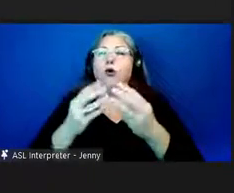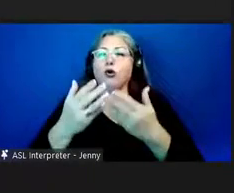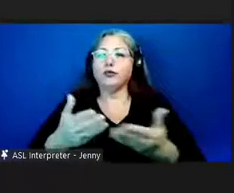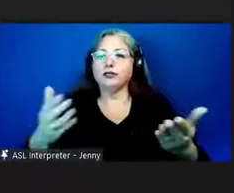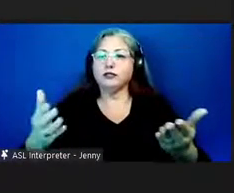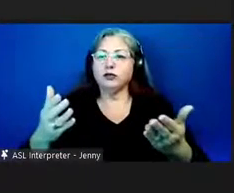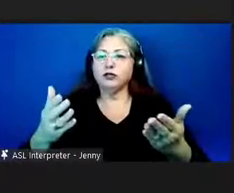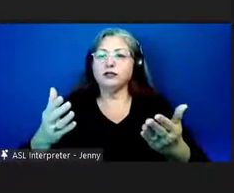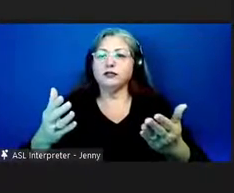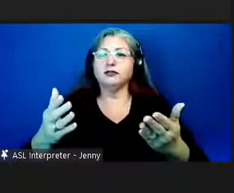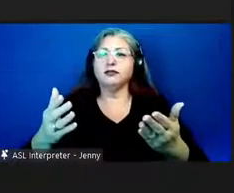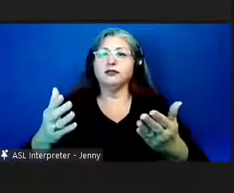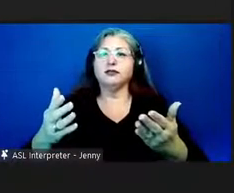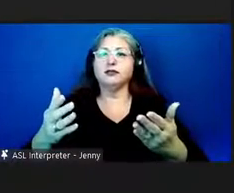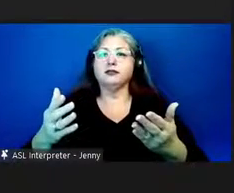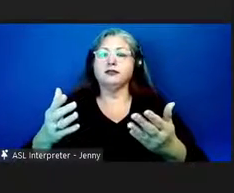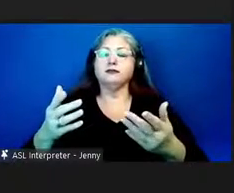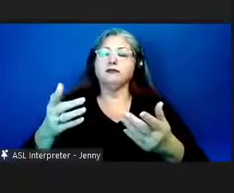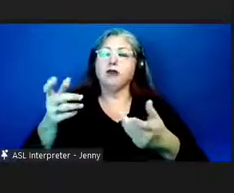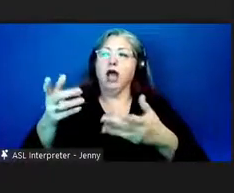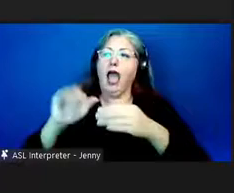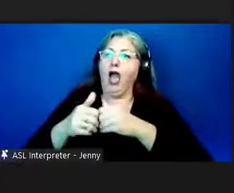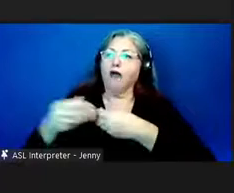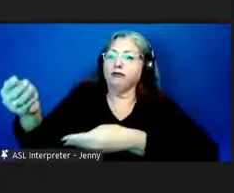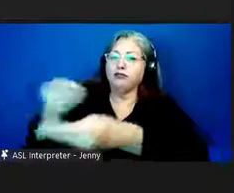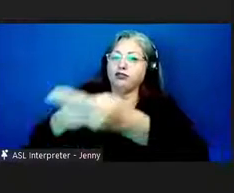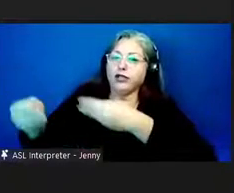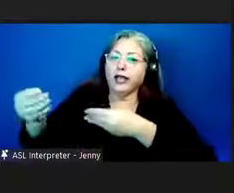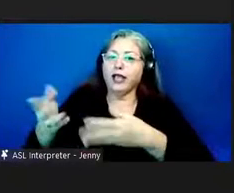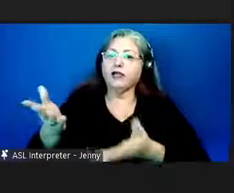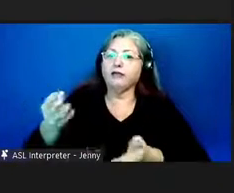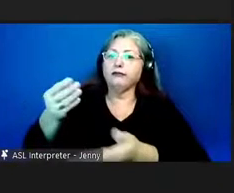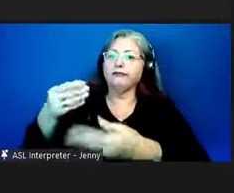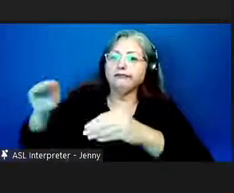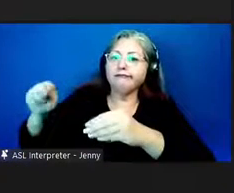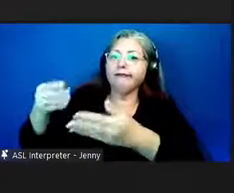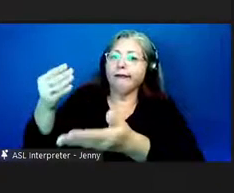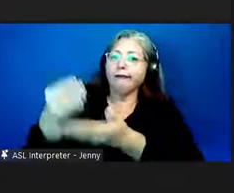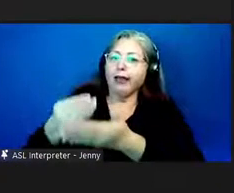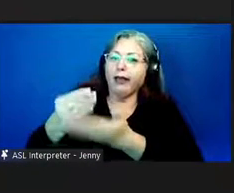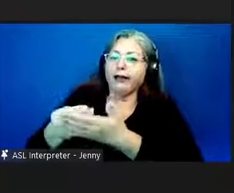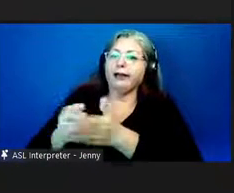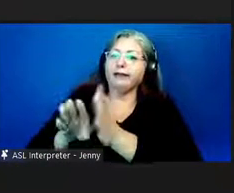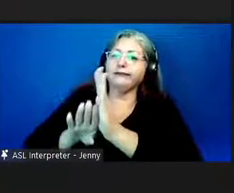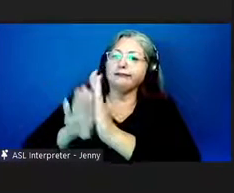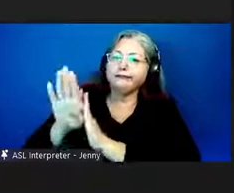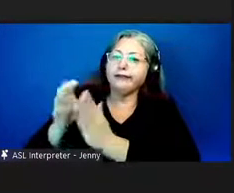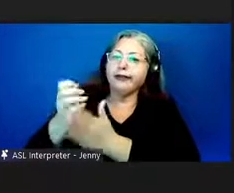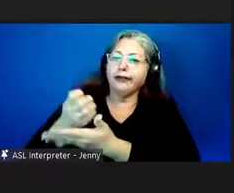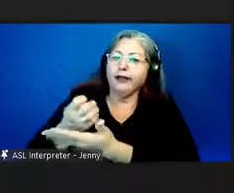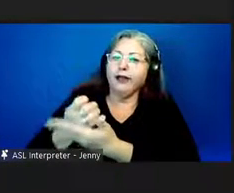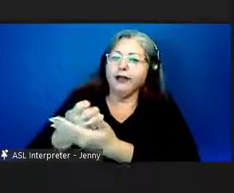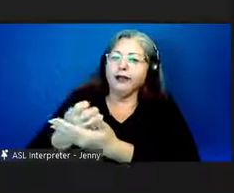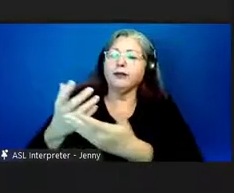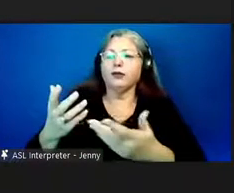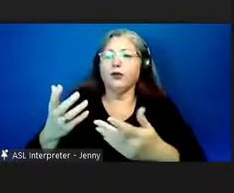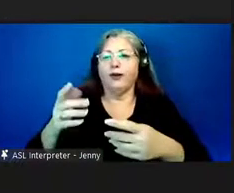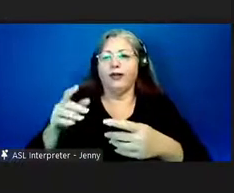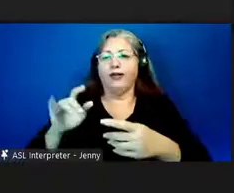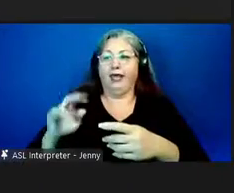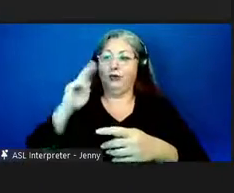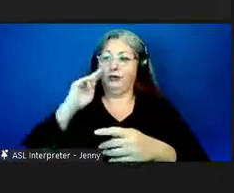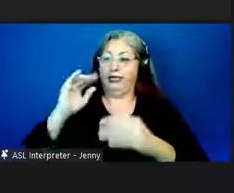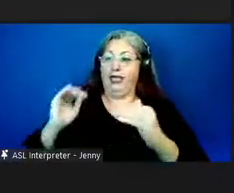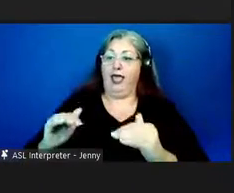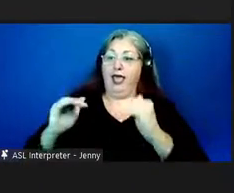through exchange bartering money economy and that kind of advancement